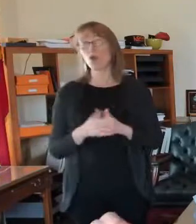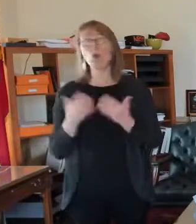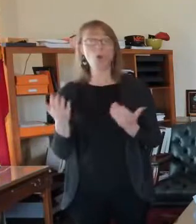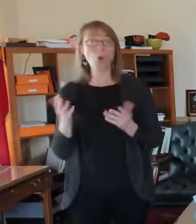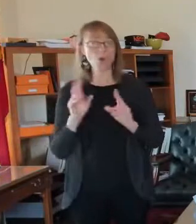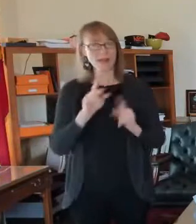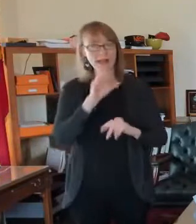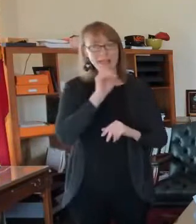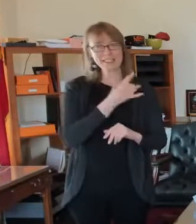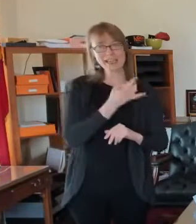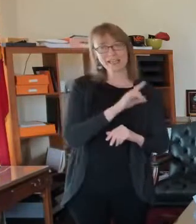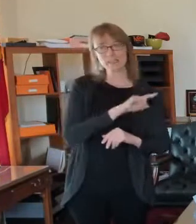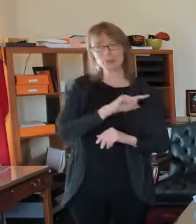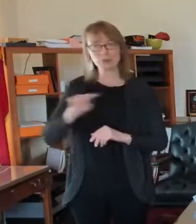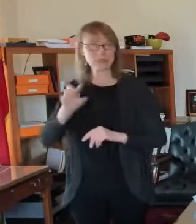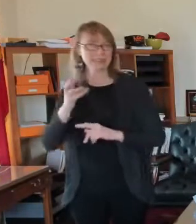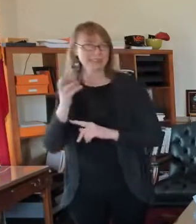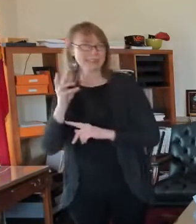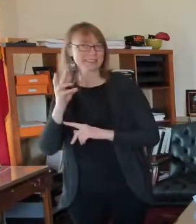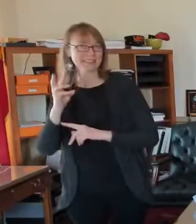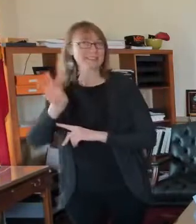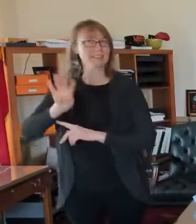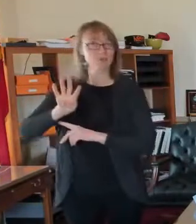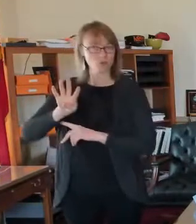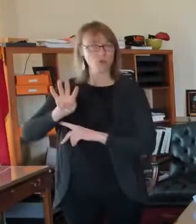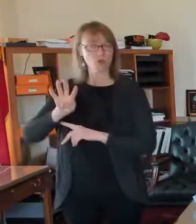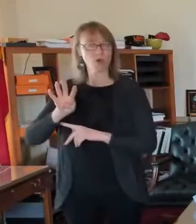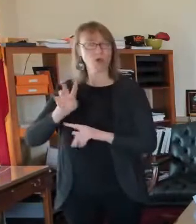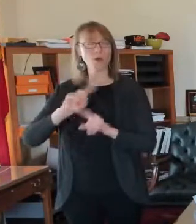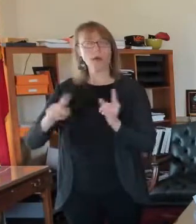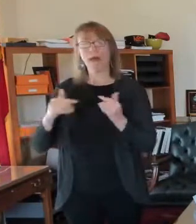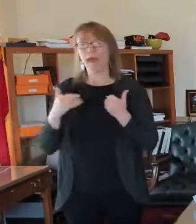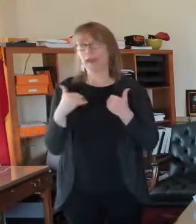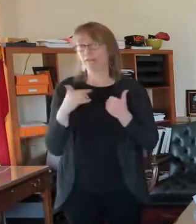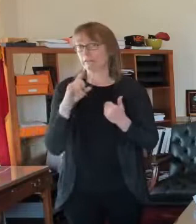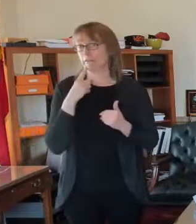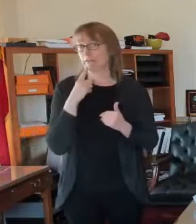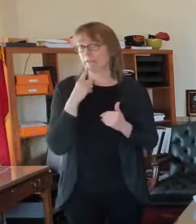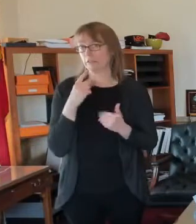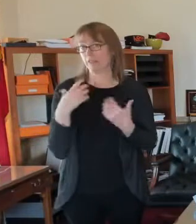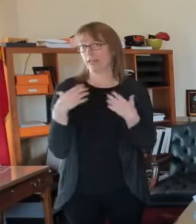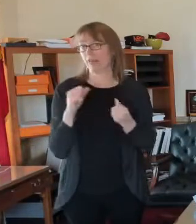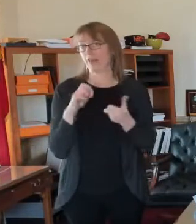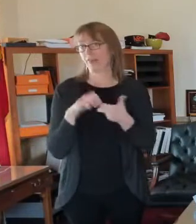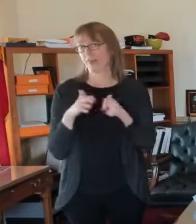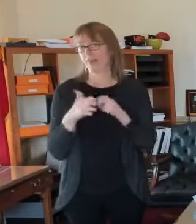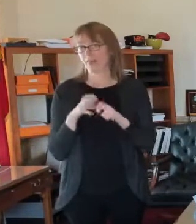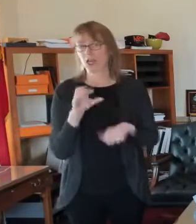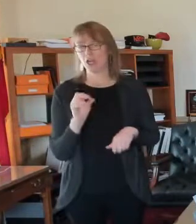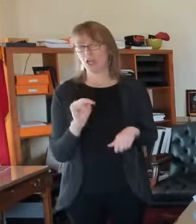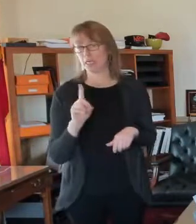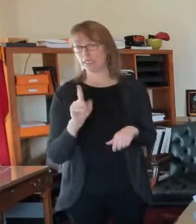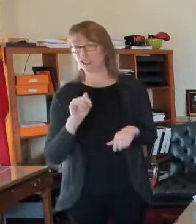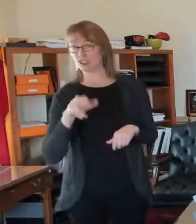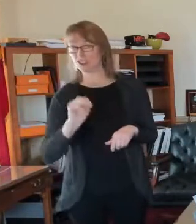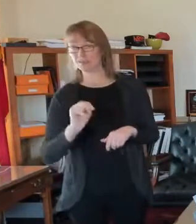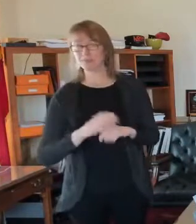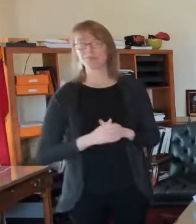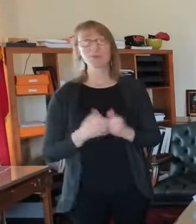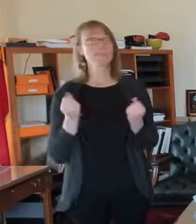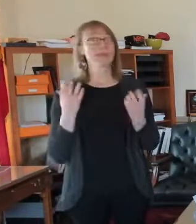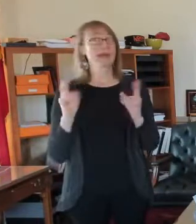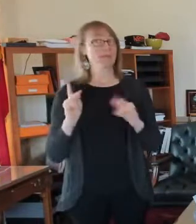64 who have underlying serious underlying health conditions. There are many, many of the people that are over 65